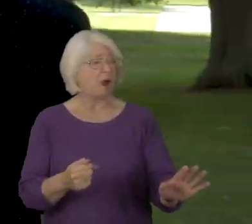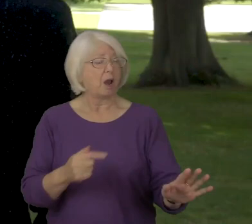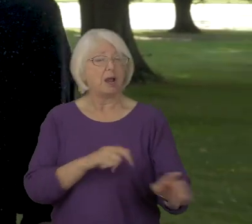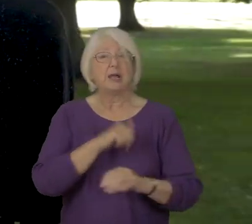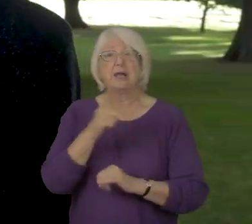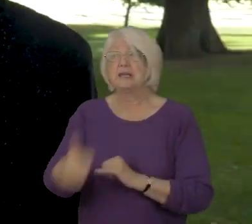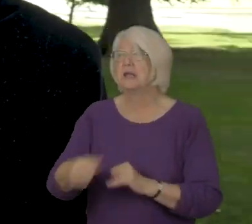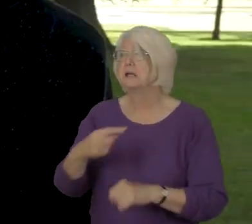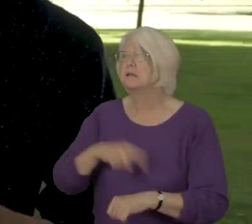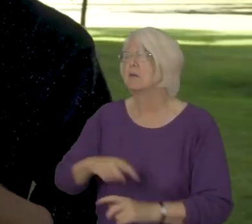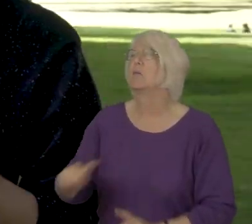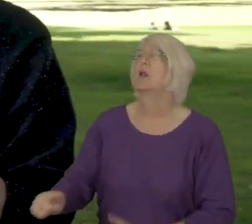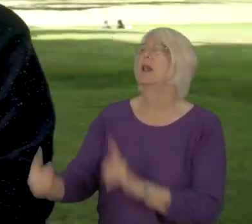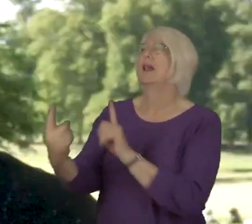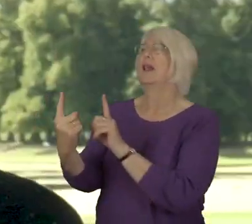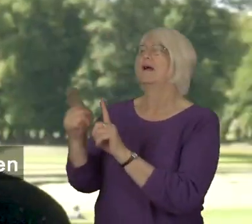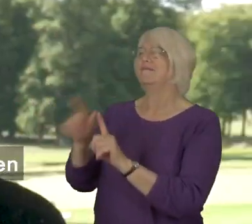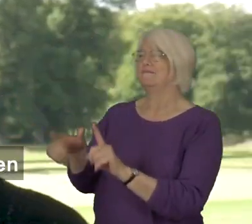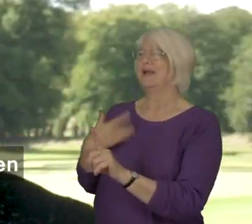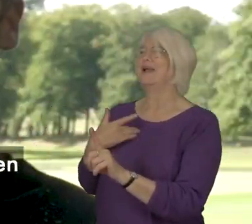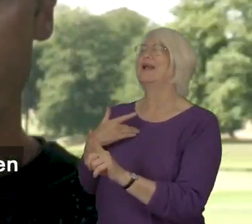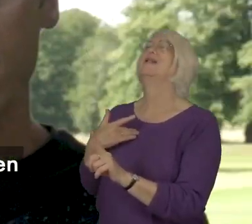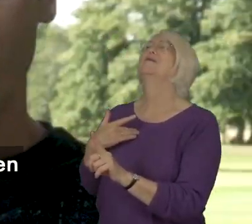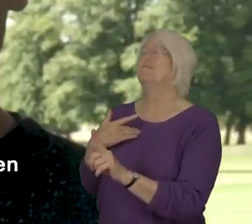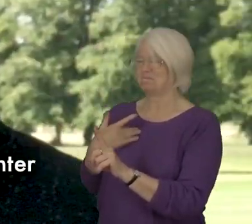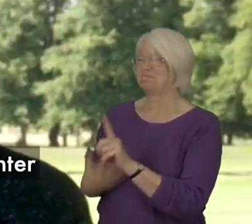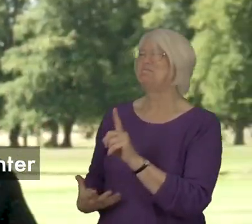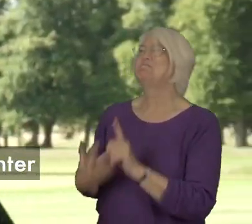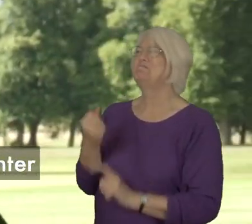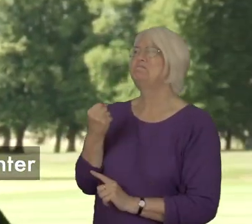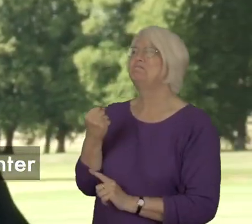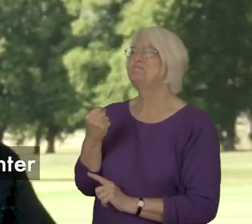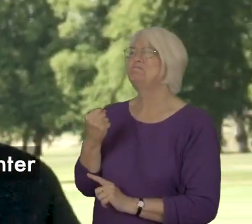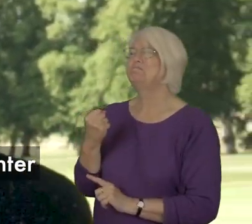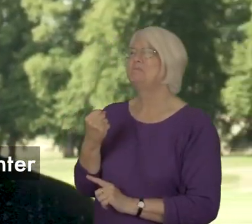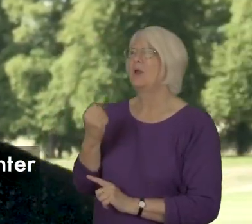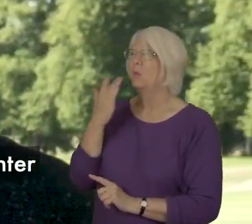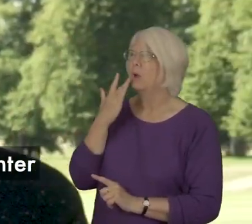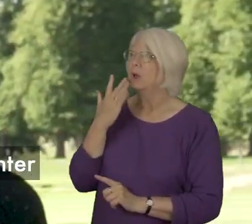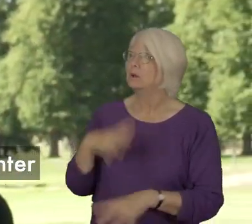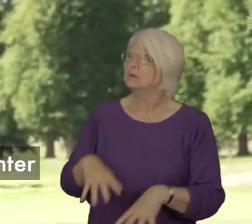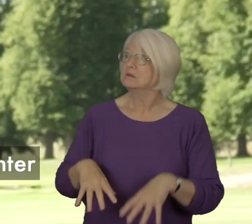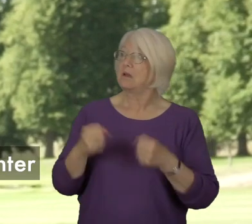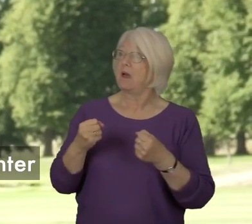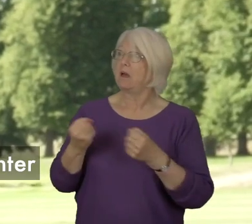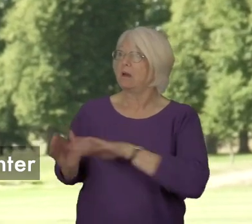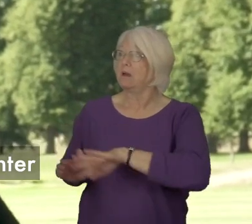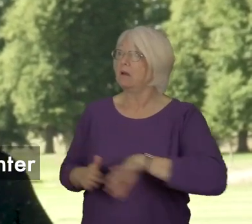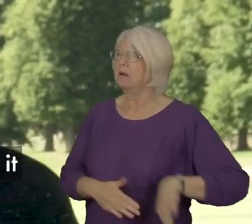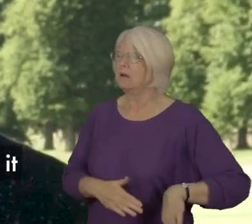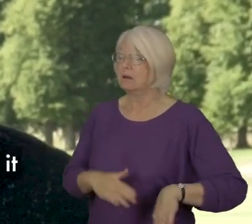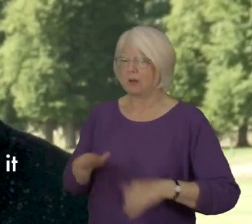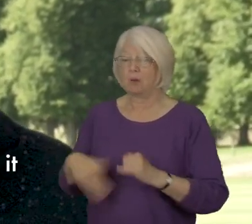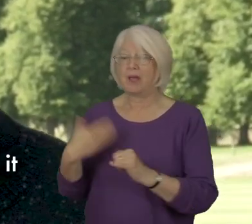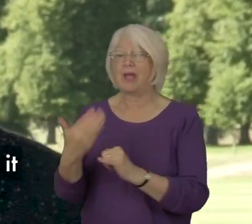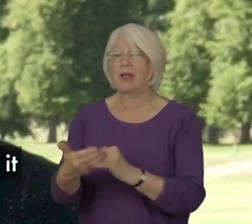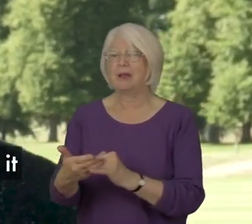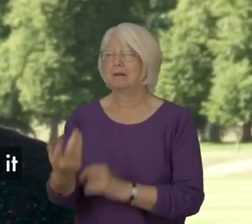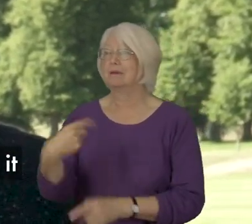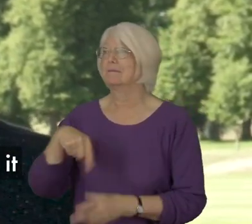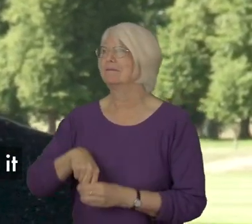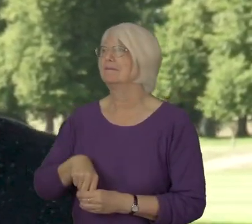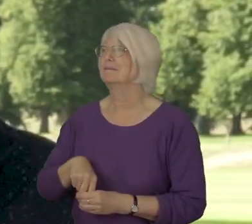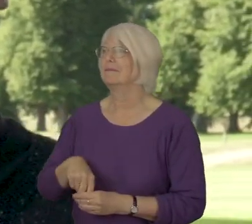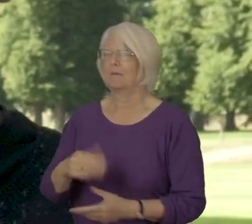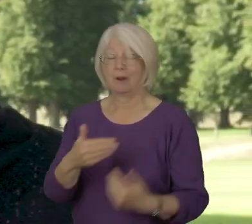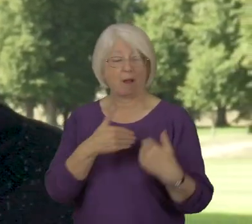of you we'll feel like it's been earned. Because when the start is given way it's only then the end can enter. When the heart is given